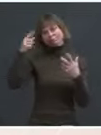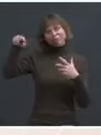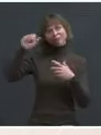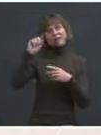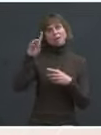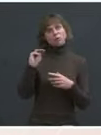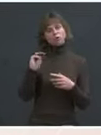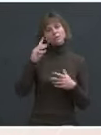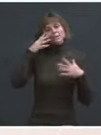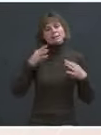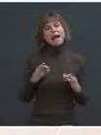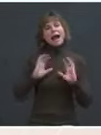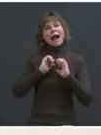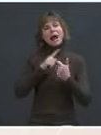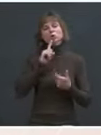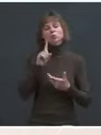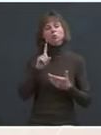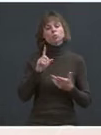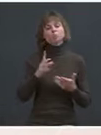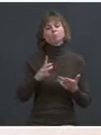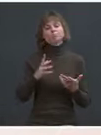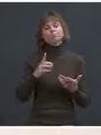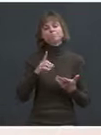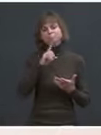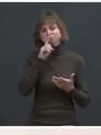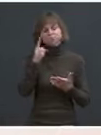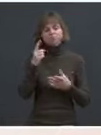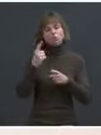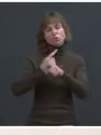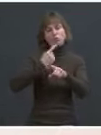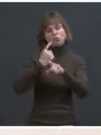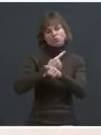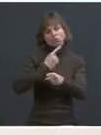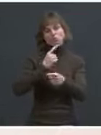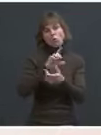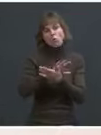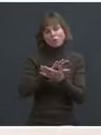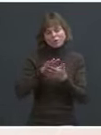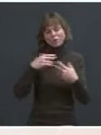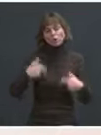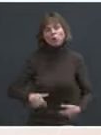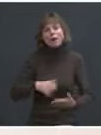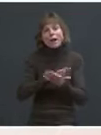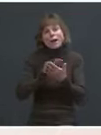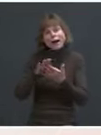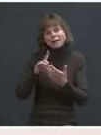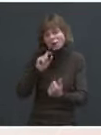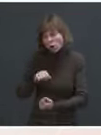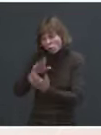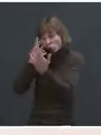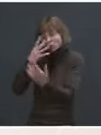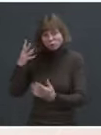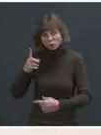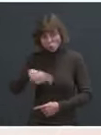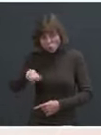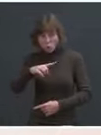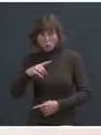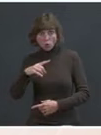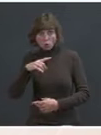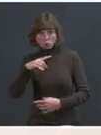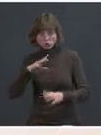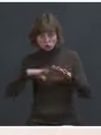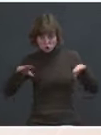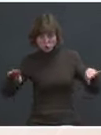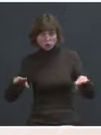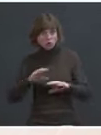humanely approach immigration is to allow for unaccompanied minors to come